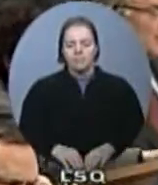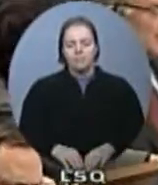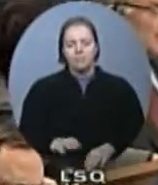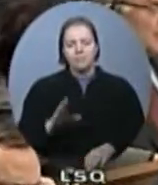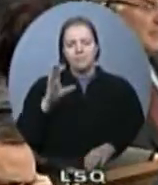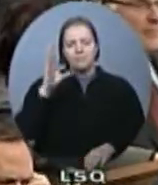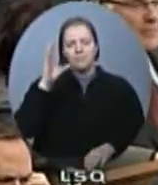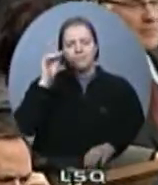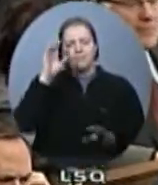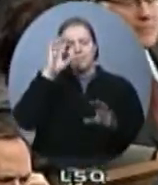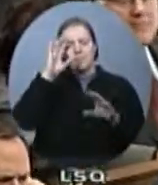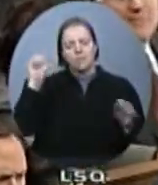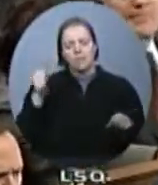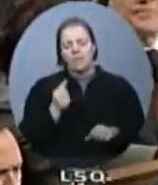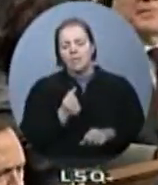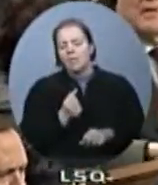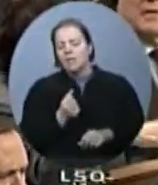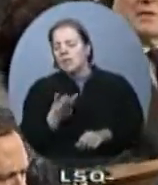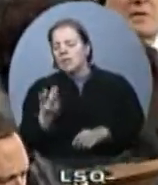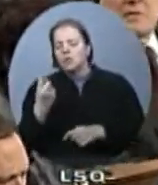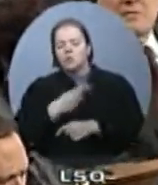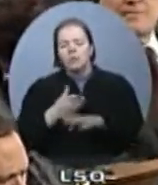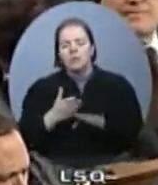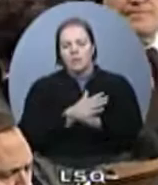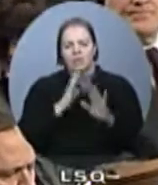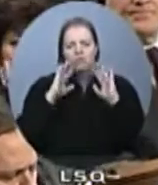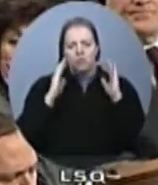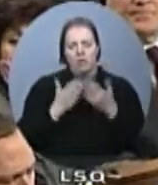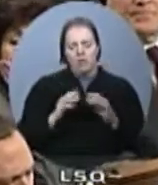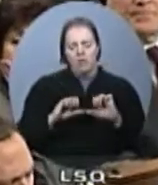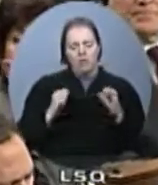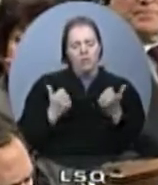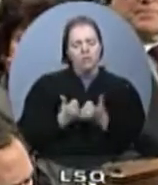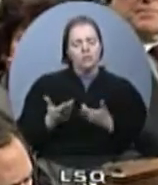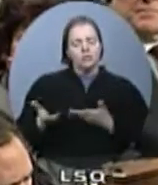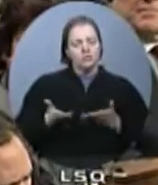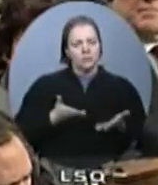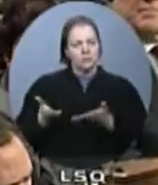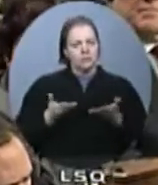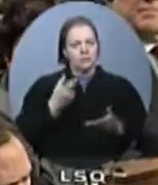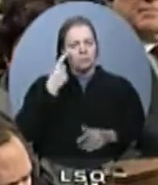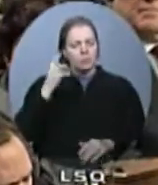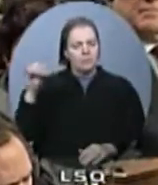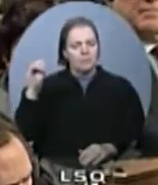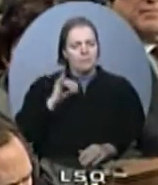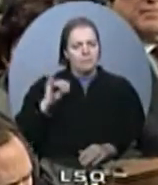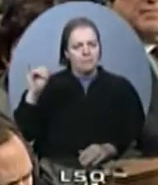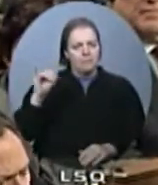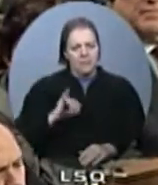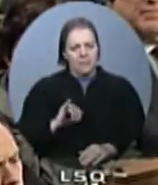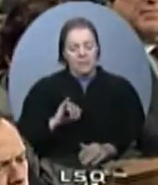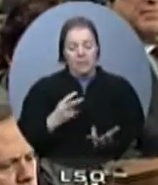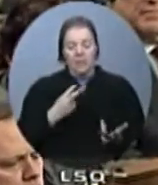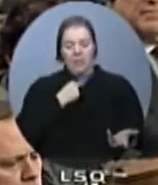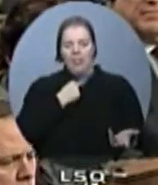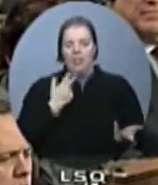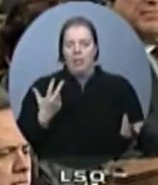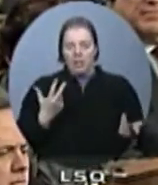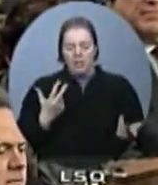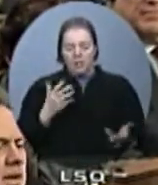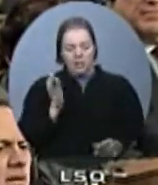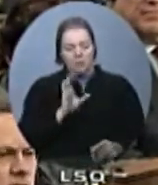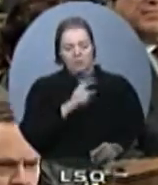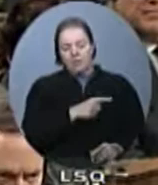Days before Christmas frontline immigrant service agencies across Canada were blindsided when the Conservatives slashed their